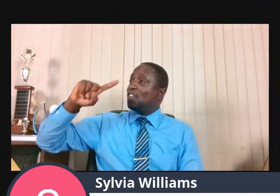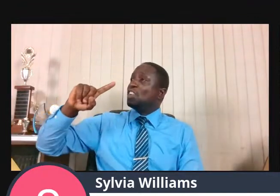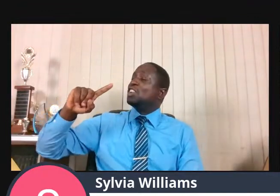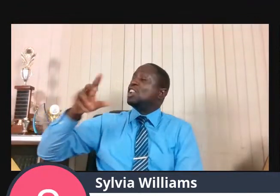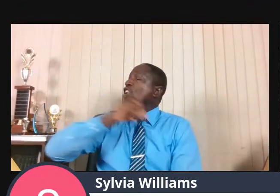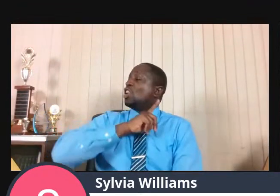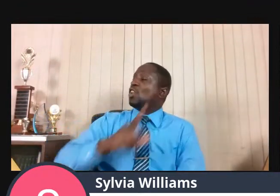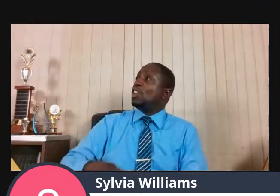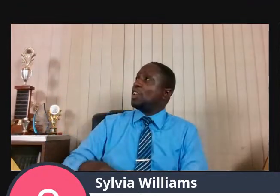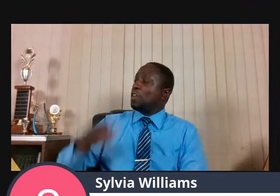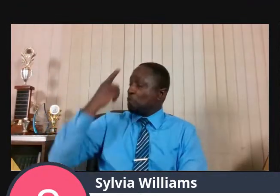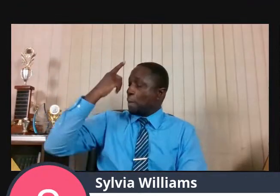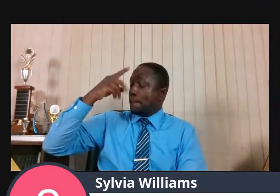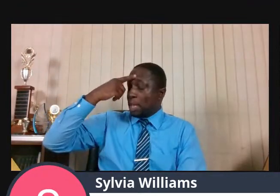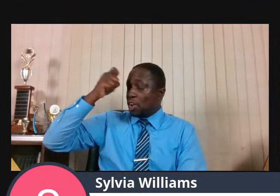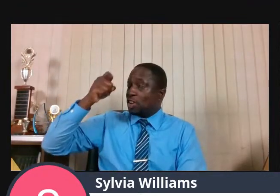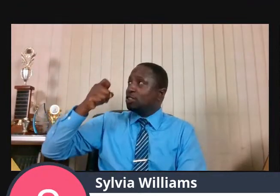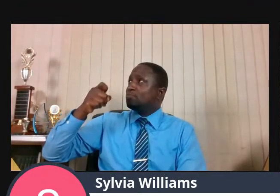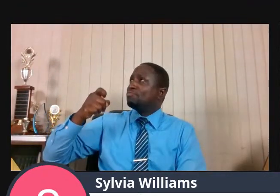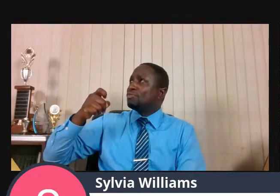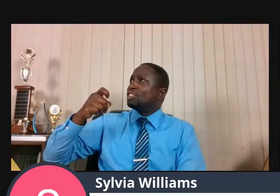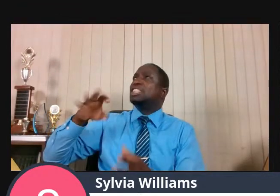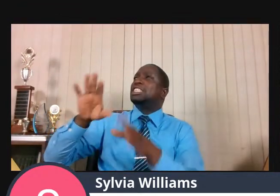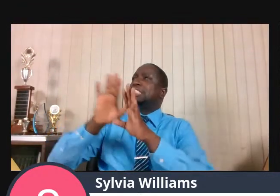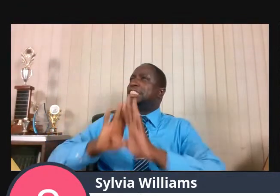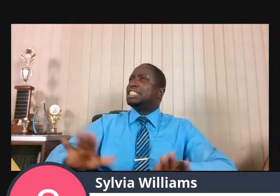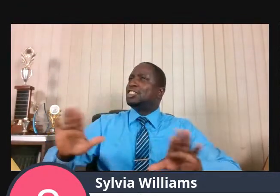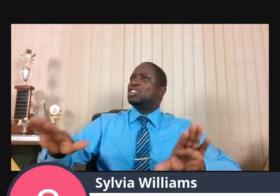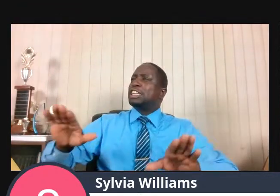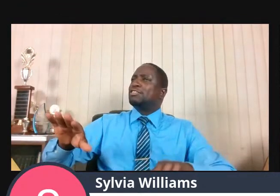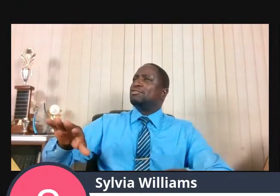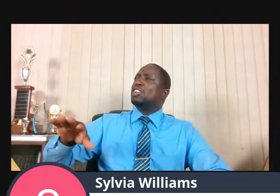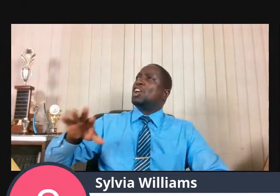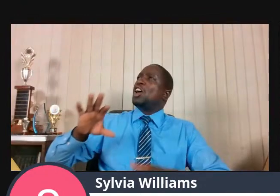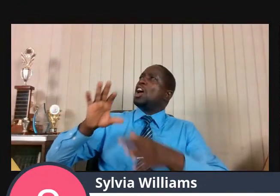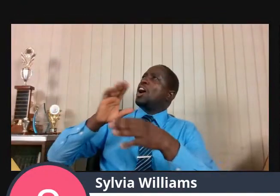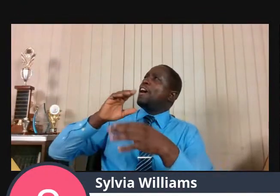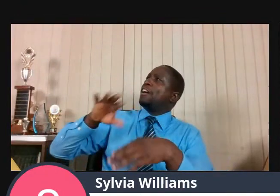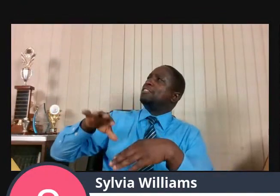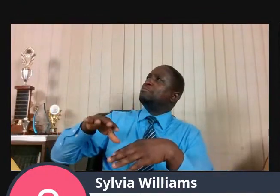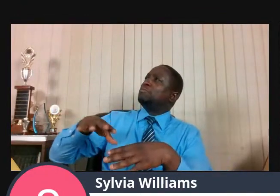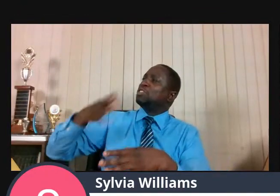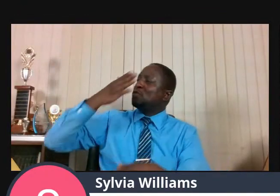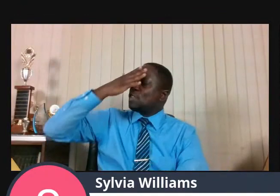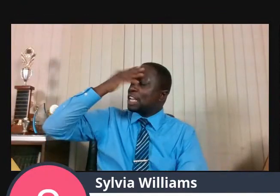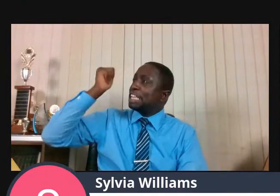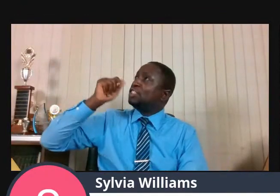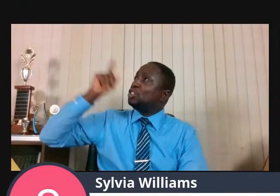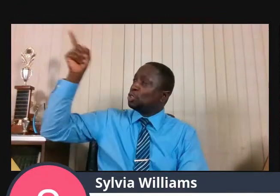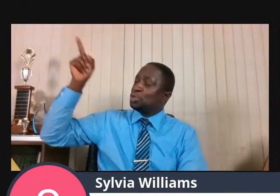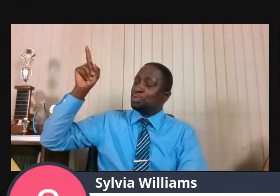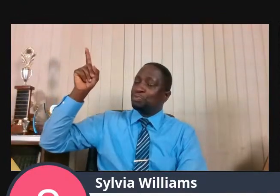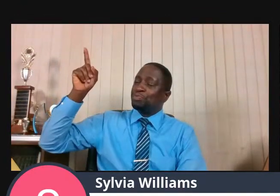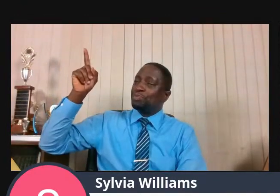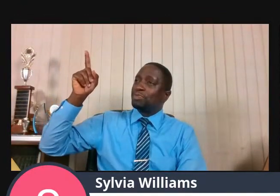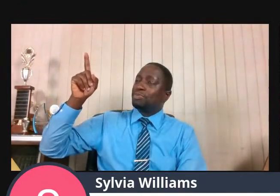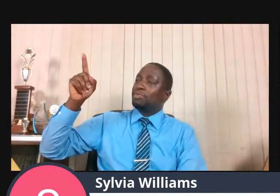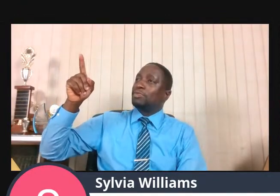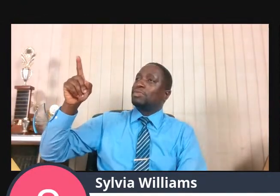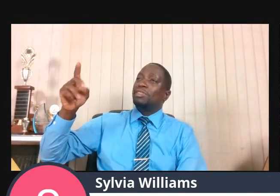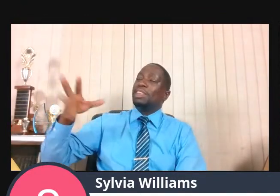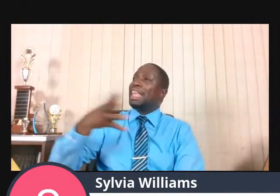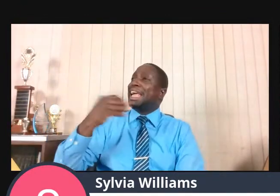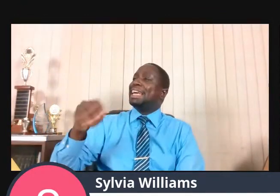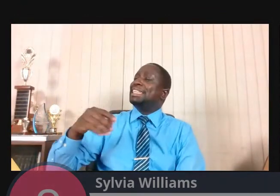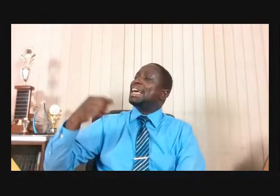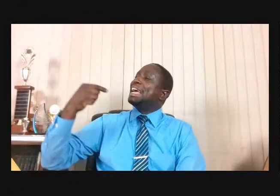have forsaken thy covenant. And he is now saying, and slain the prophets, and I, I only